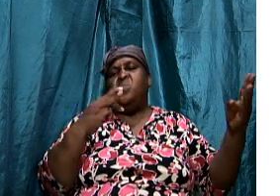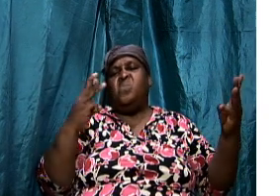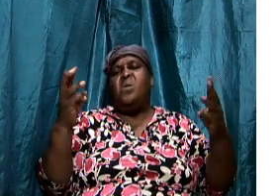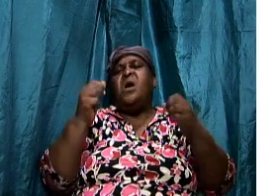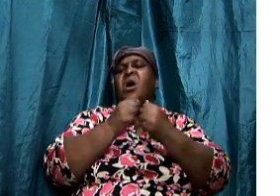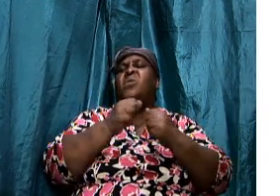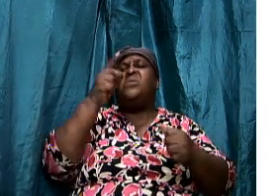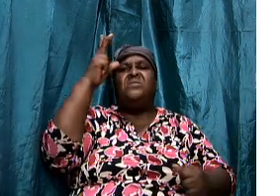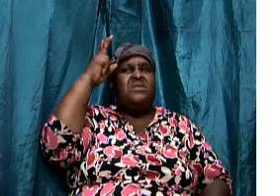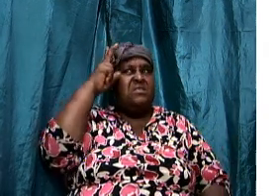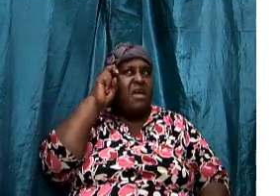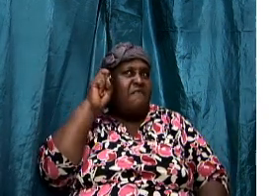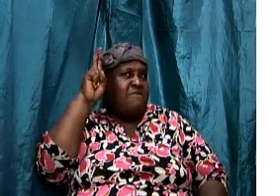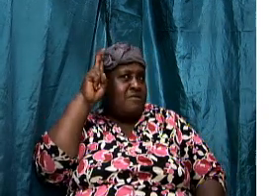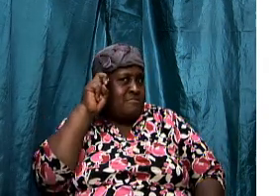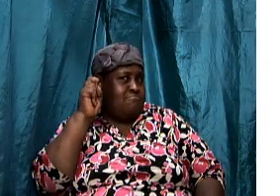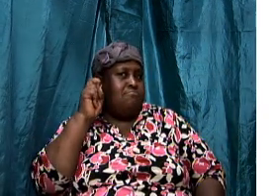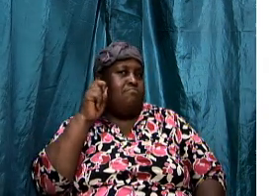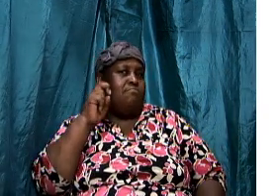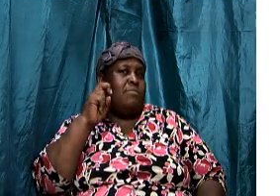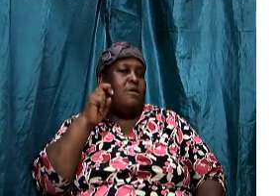Very important concept.